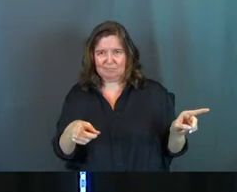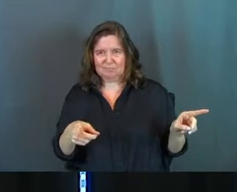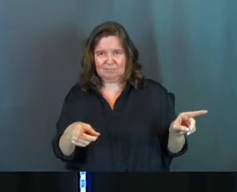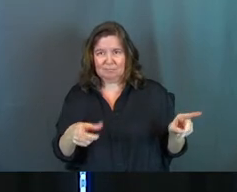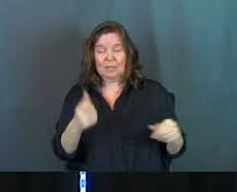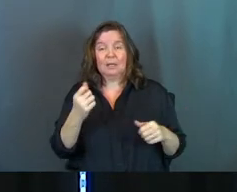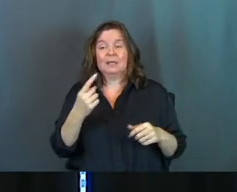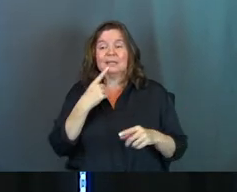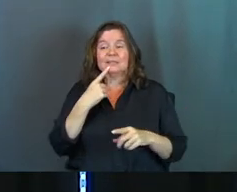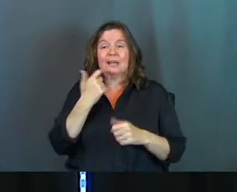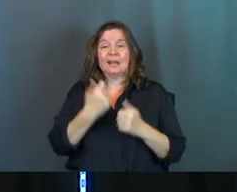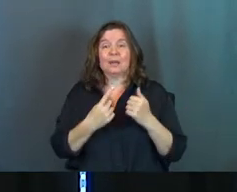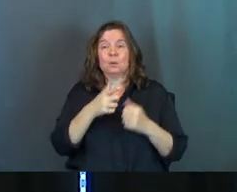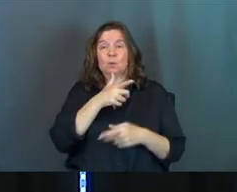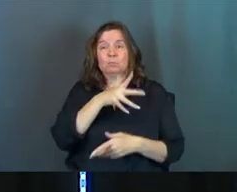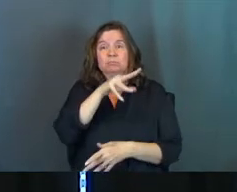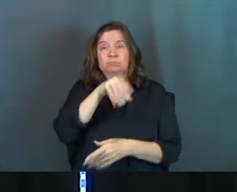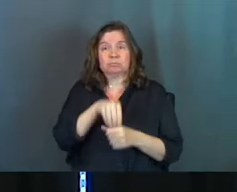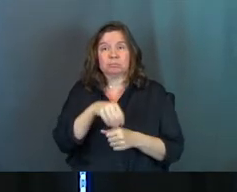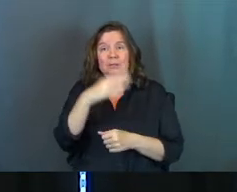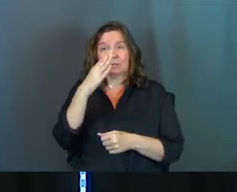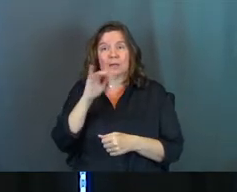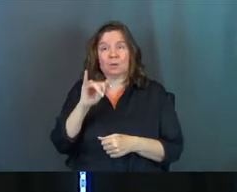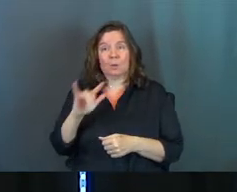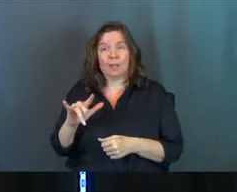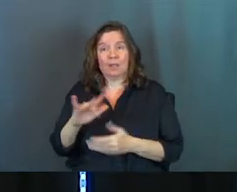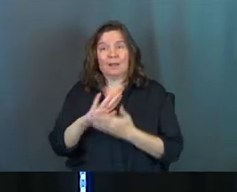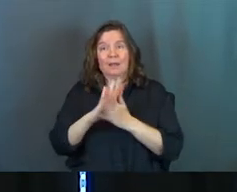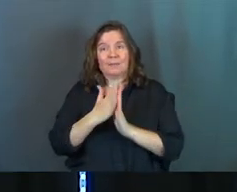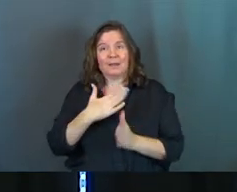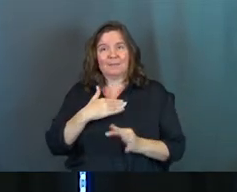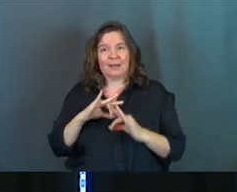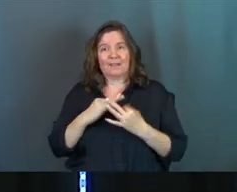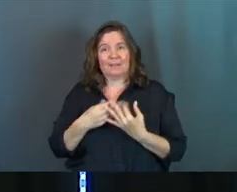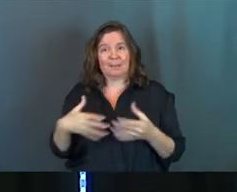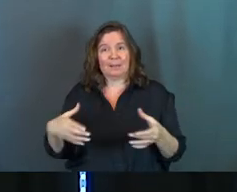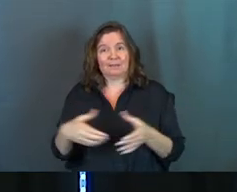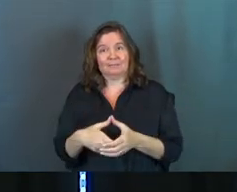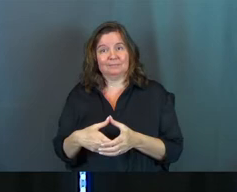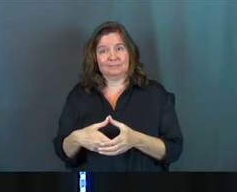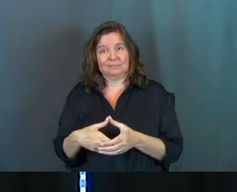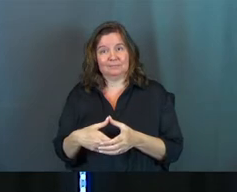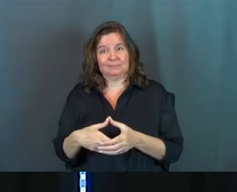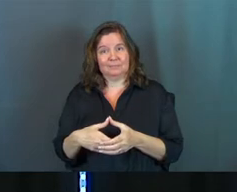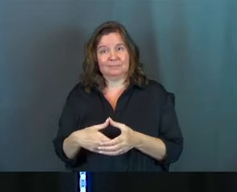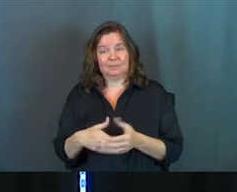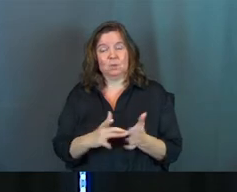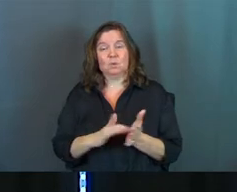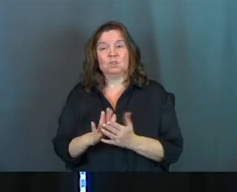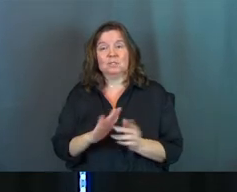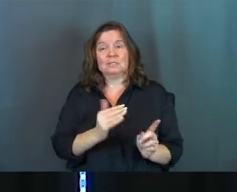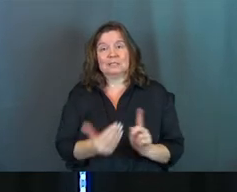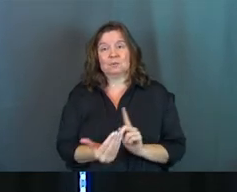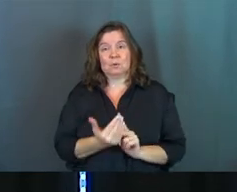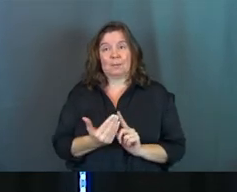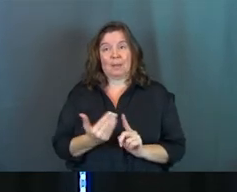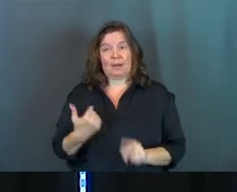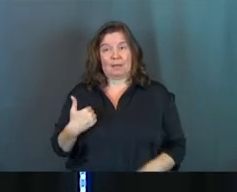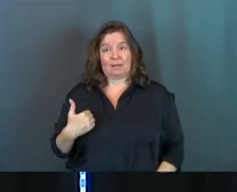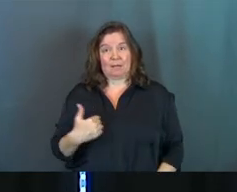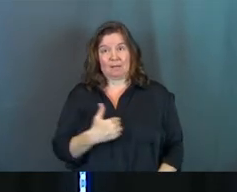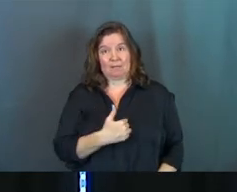Anyone who does God's will, that's my family. So what Jesus is reminding us